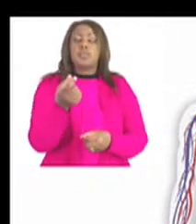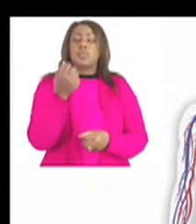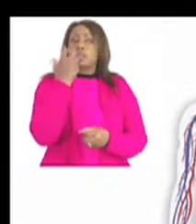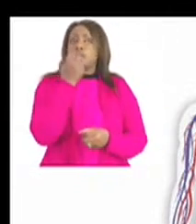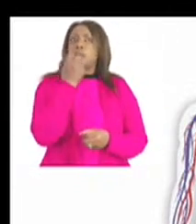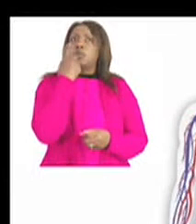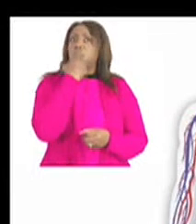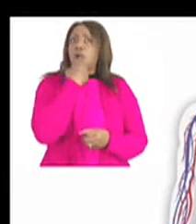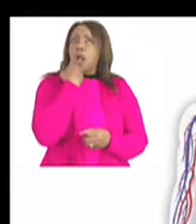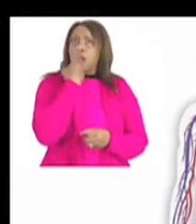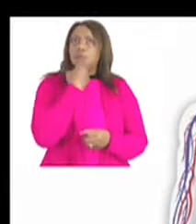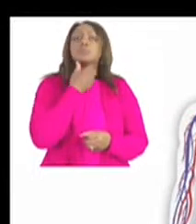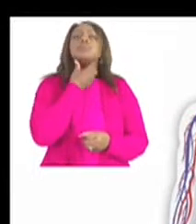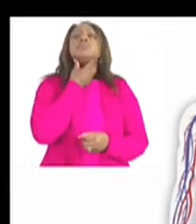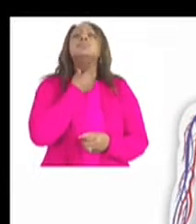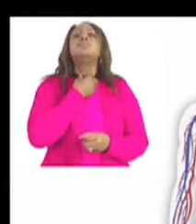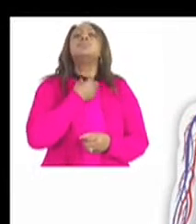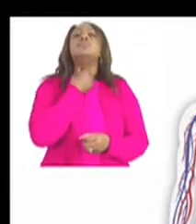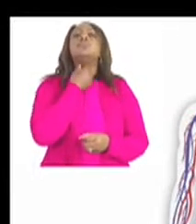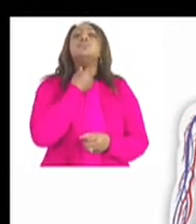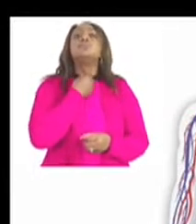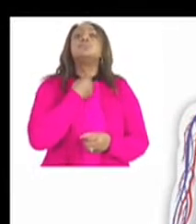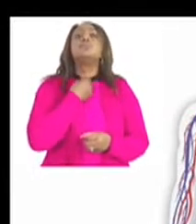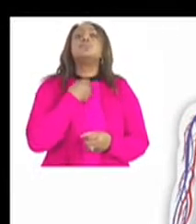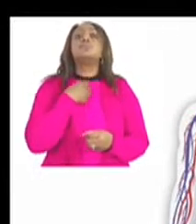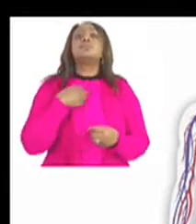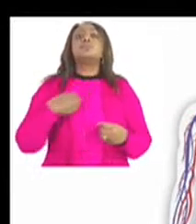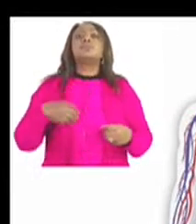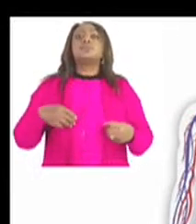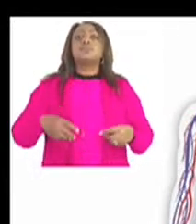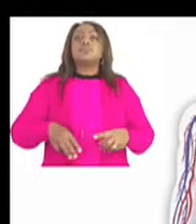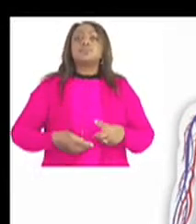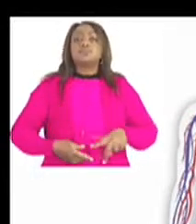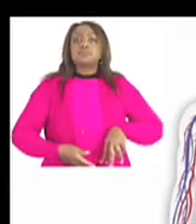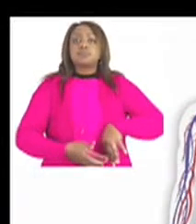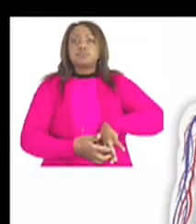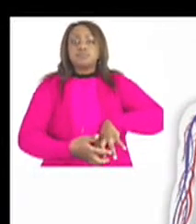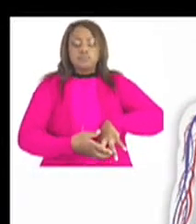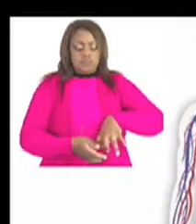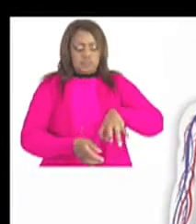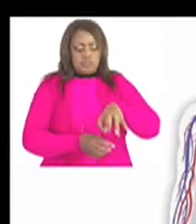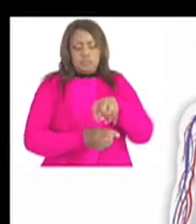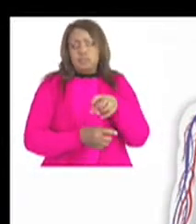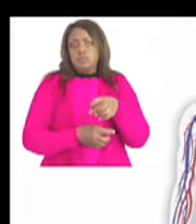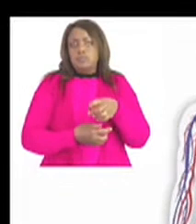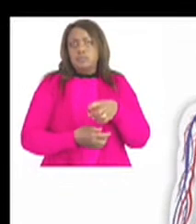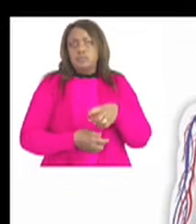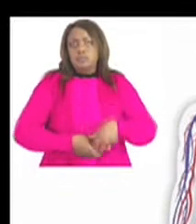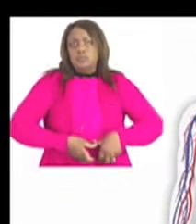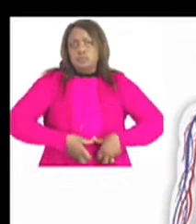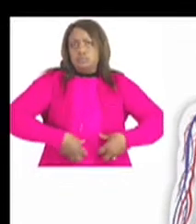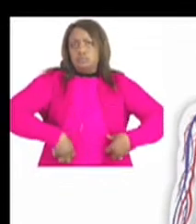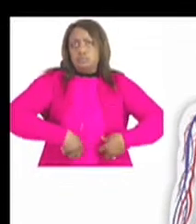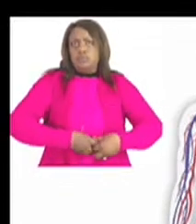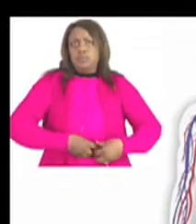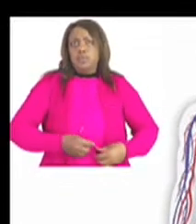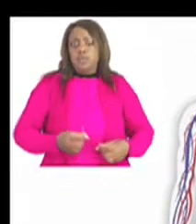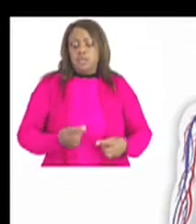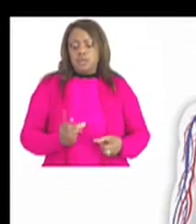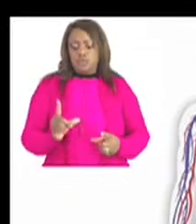the osso fungus the liver the stomach large intestine